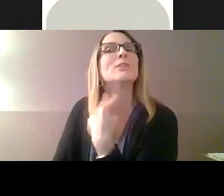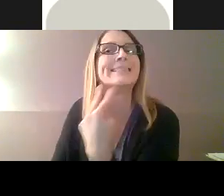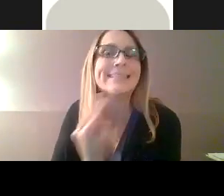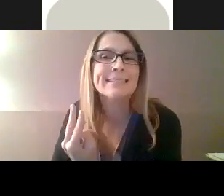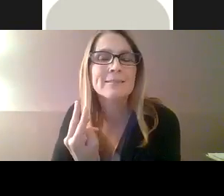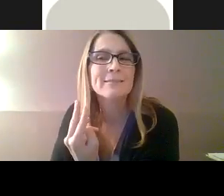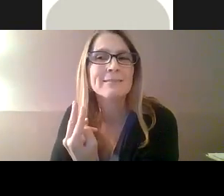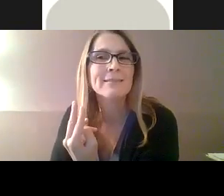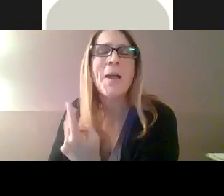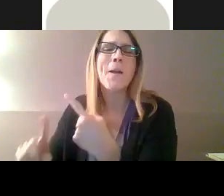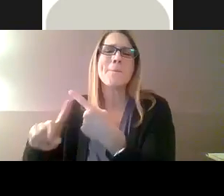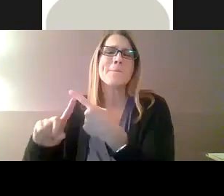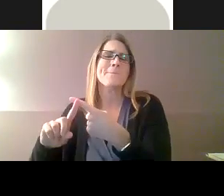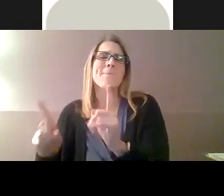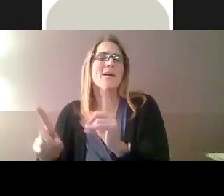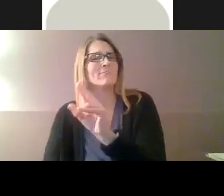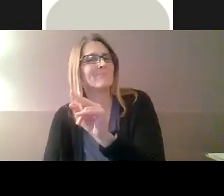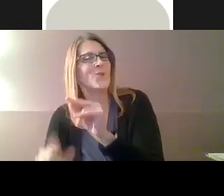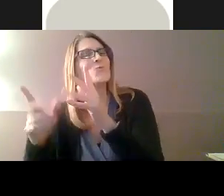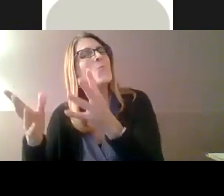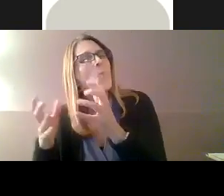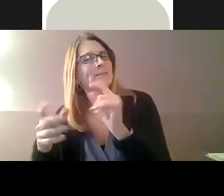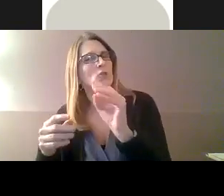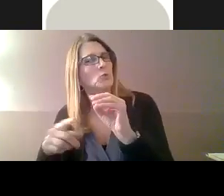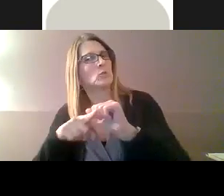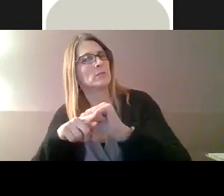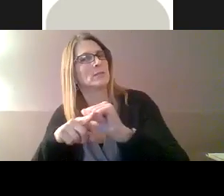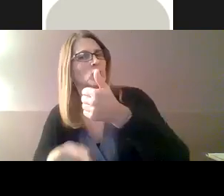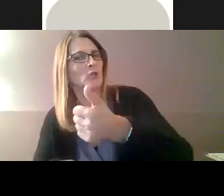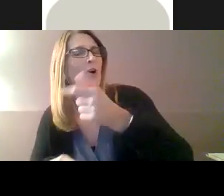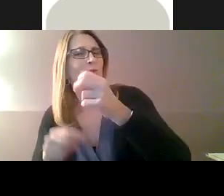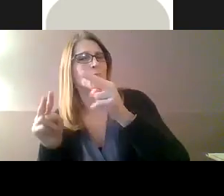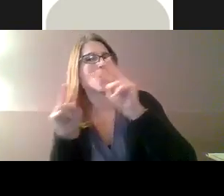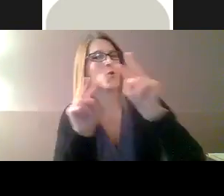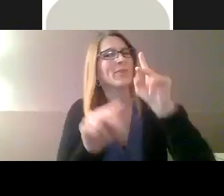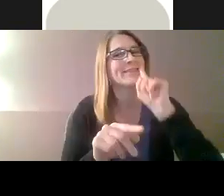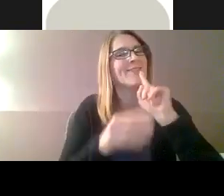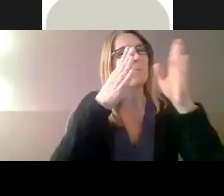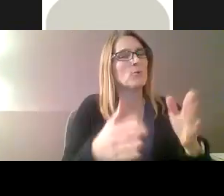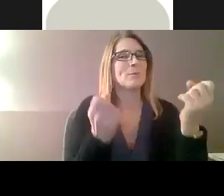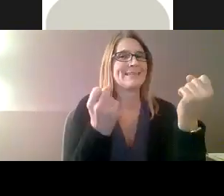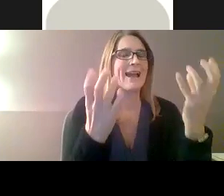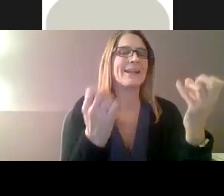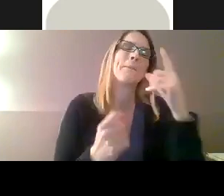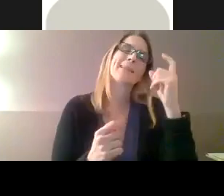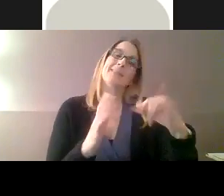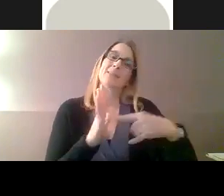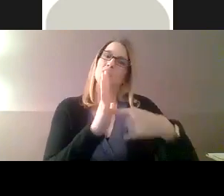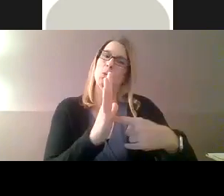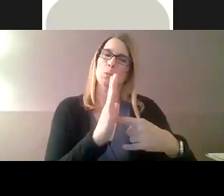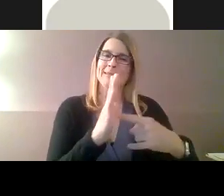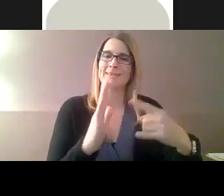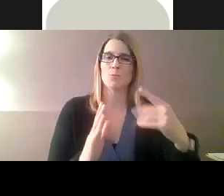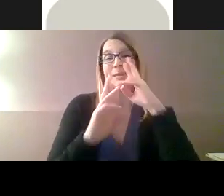because the interpreter is using their voice and hearing people usually look at each other. But it's good to practice. Remember